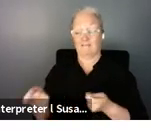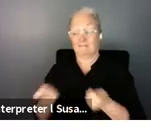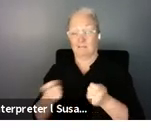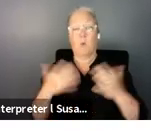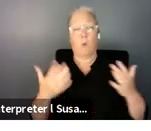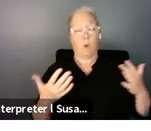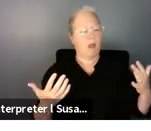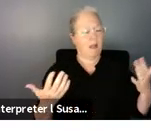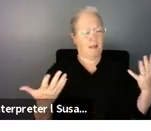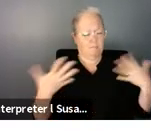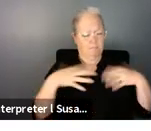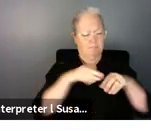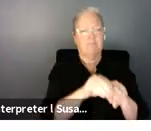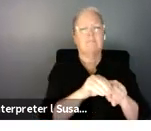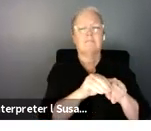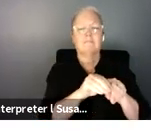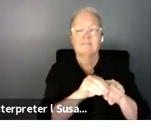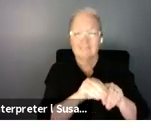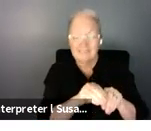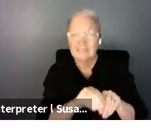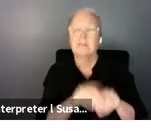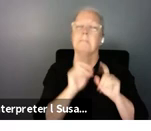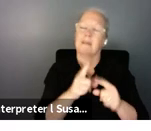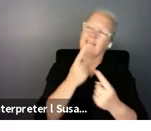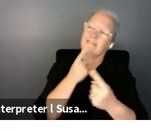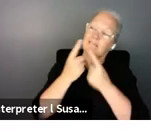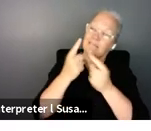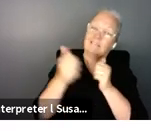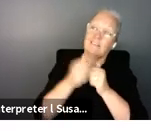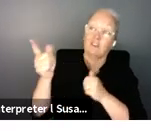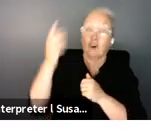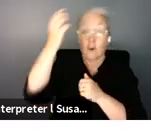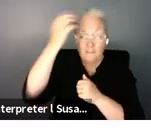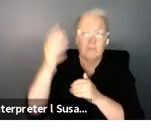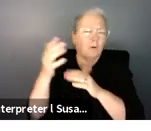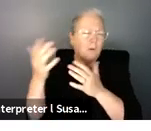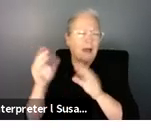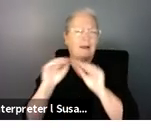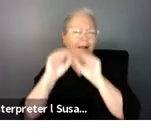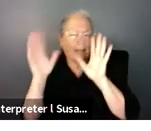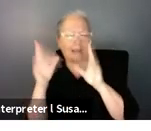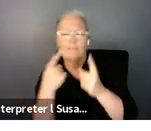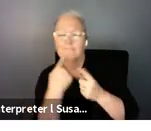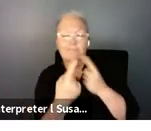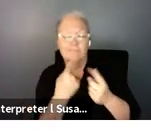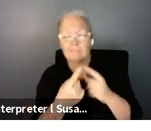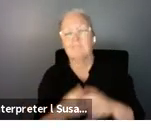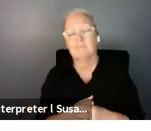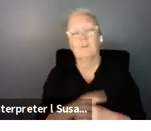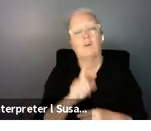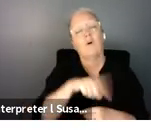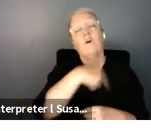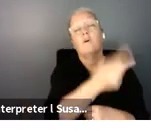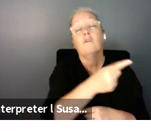course we know the devil in the detail on how to do that um and in most of these countries and other countries you know this is supported by